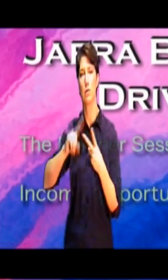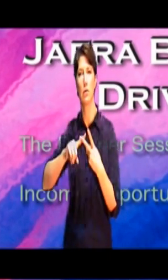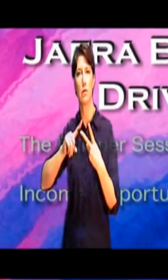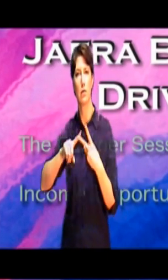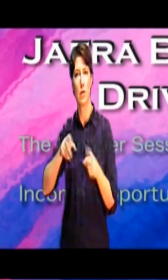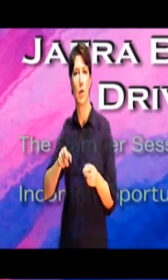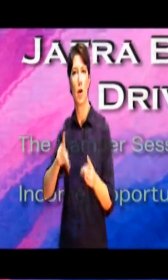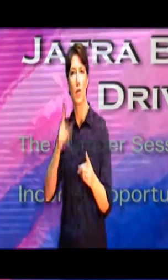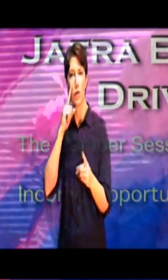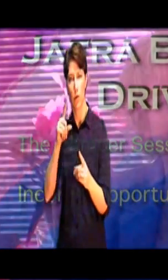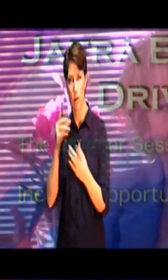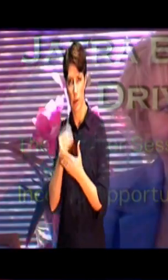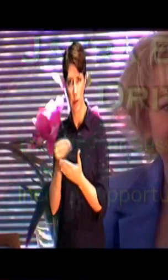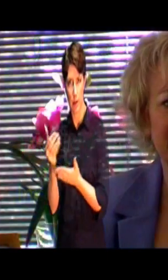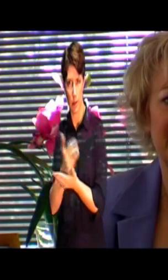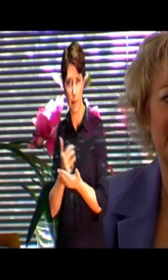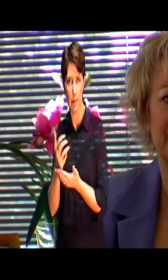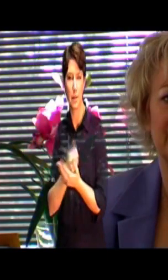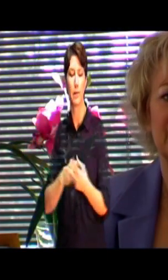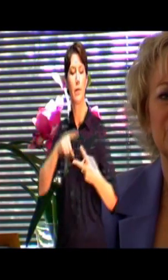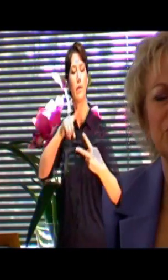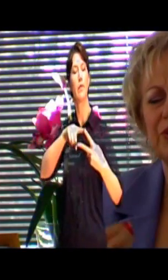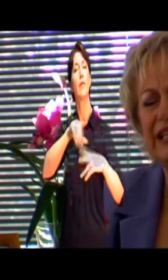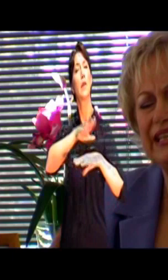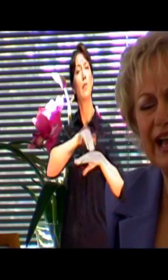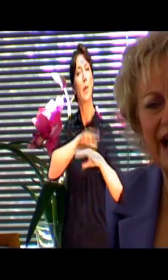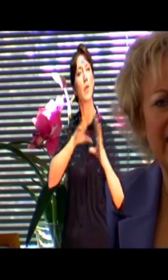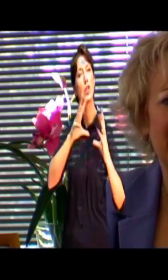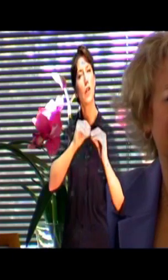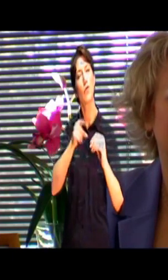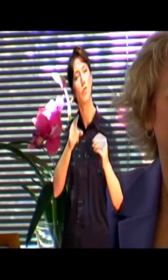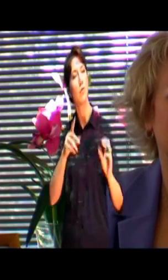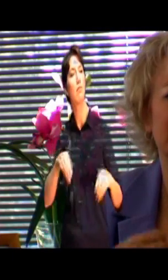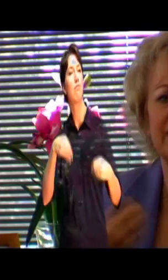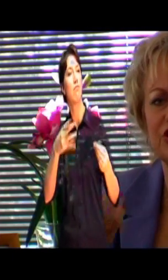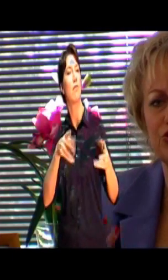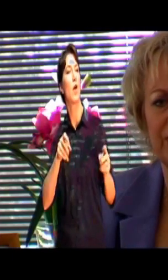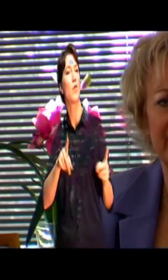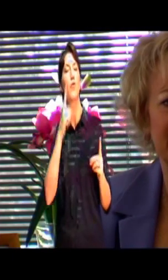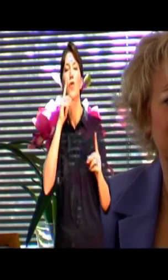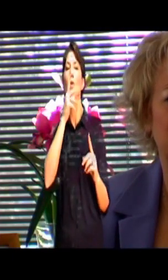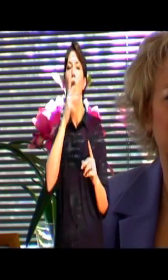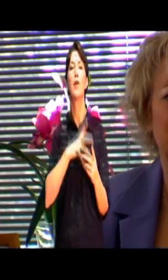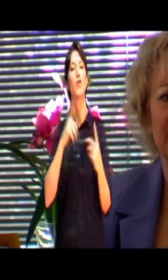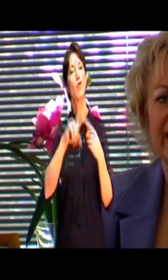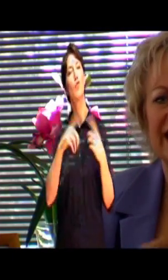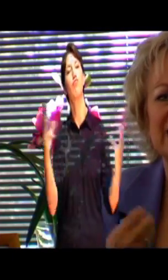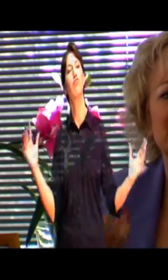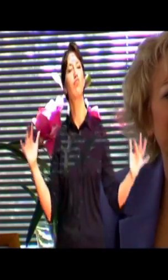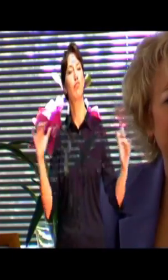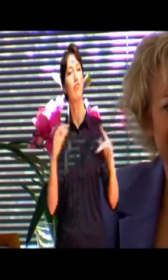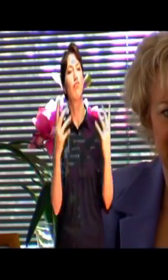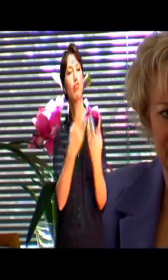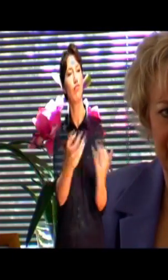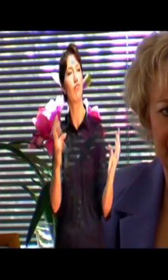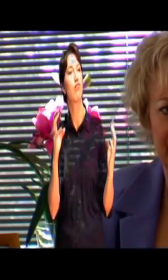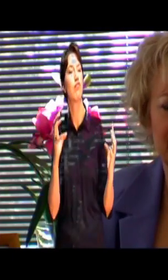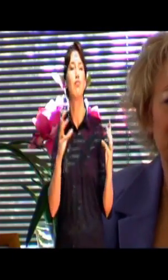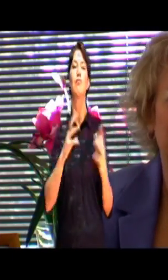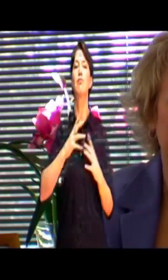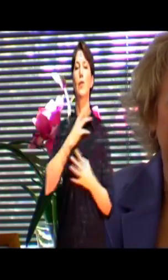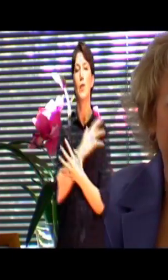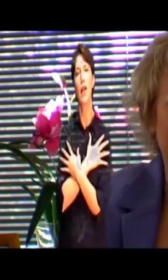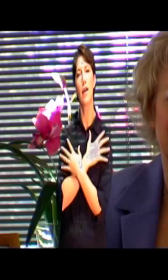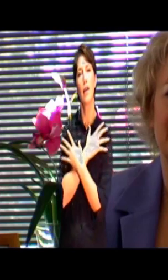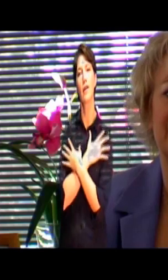women an opportunity to come together, to relax, to de-stress, to experience Jafra,